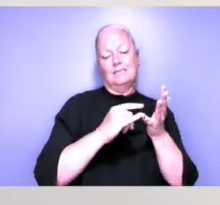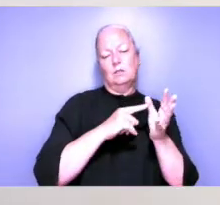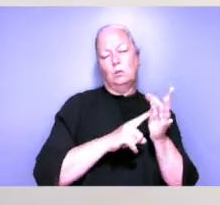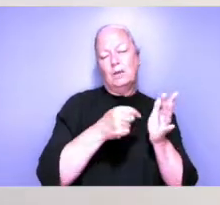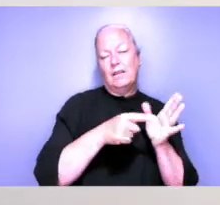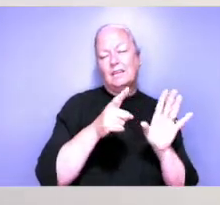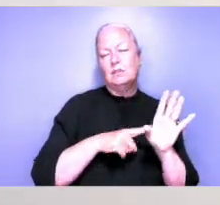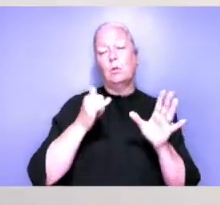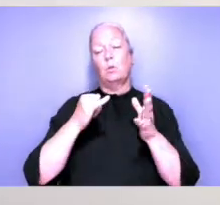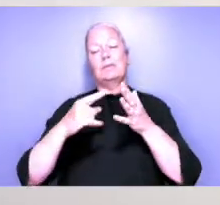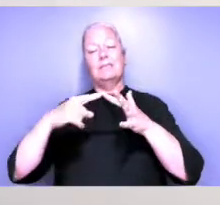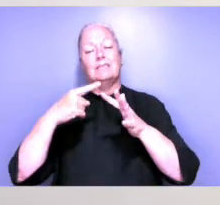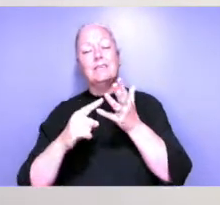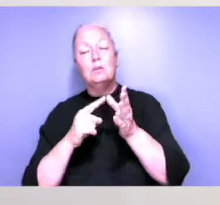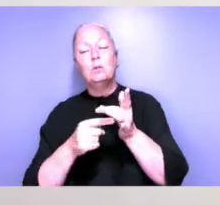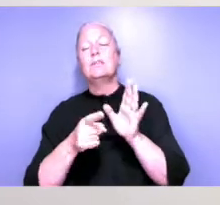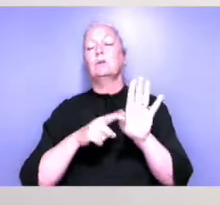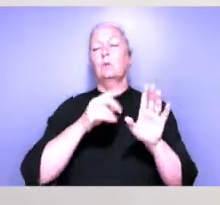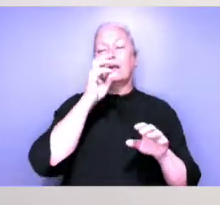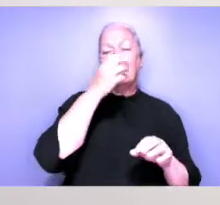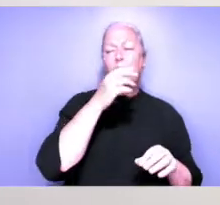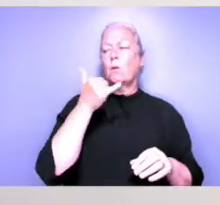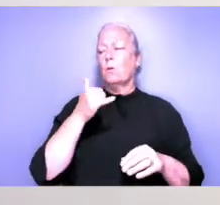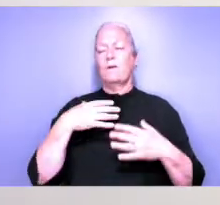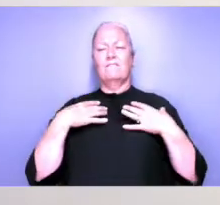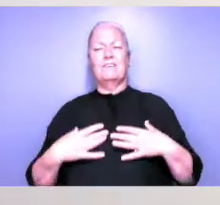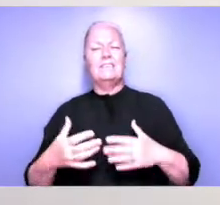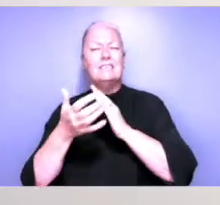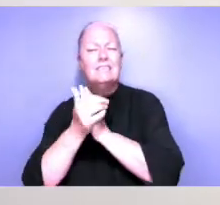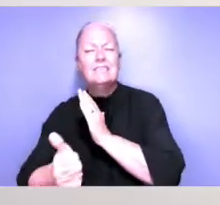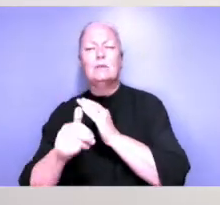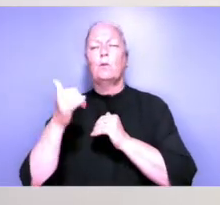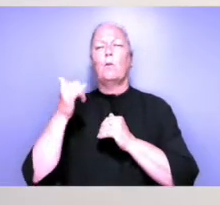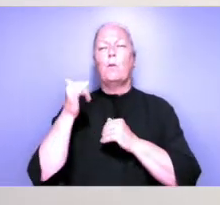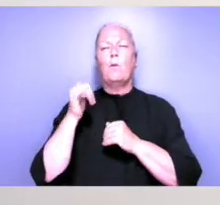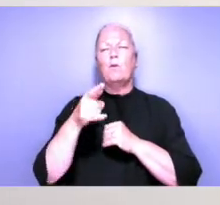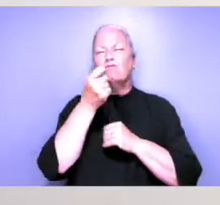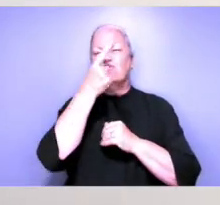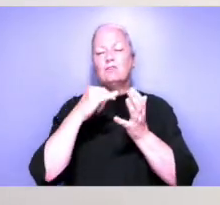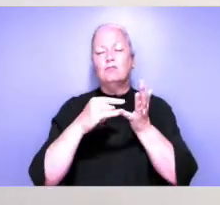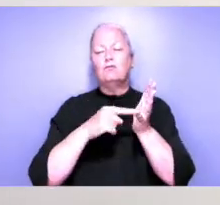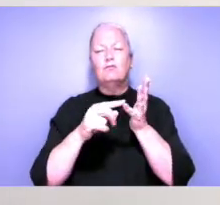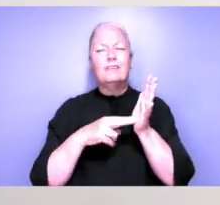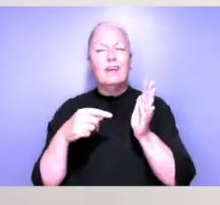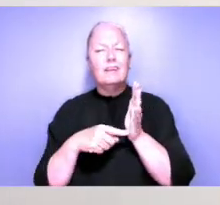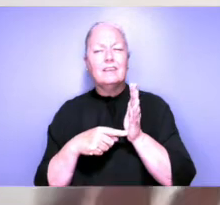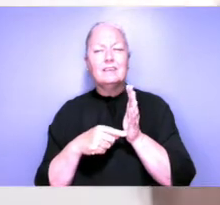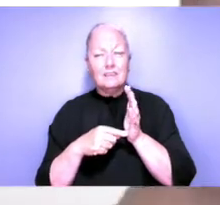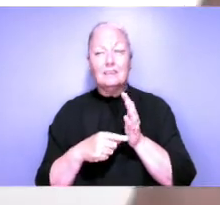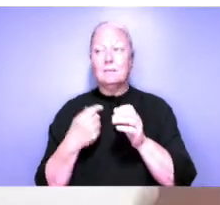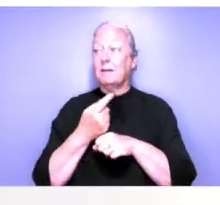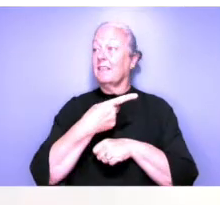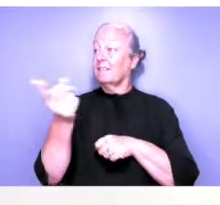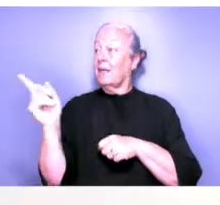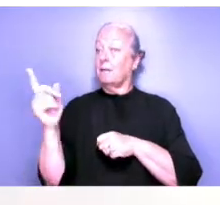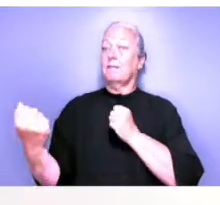using clown or using physical skills or stunts to kind of get people on side and then get to kind of